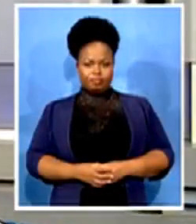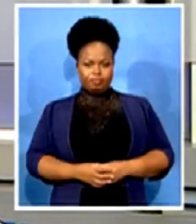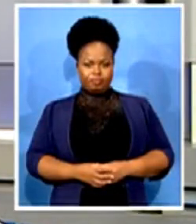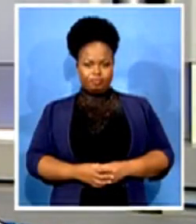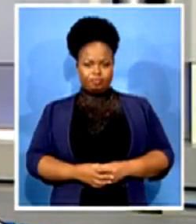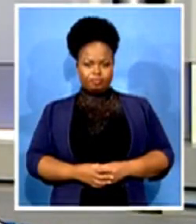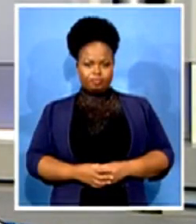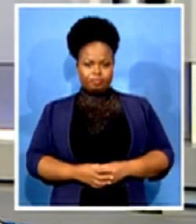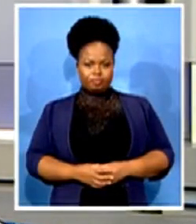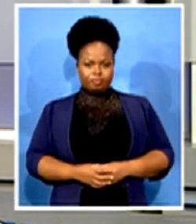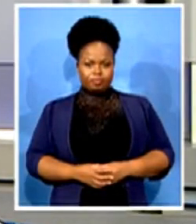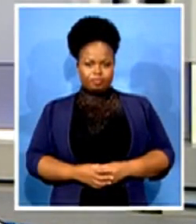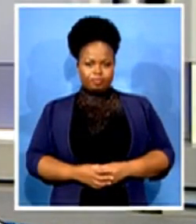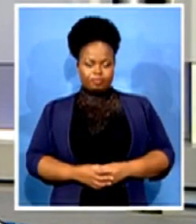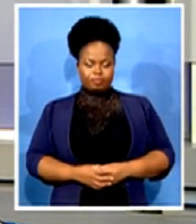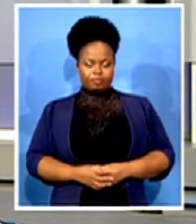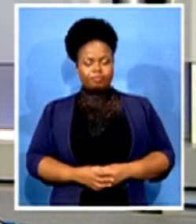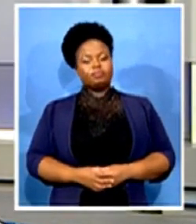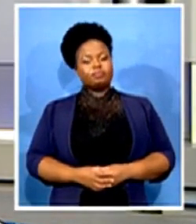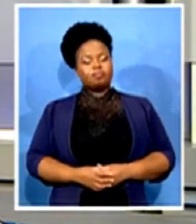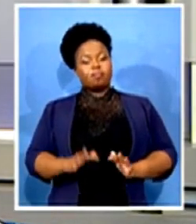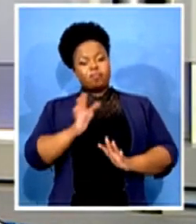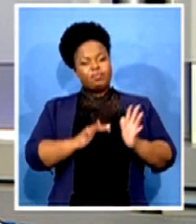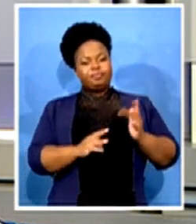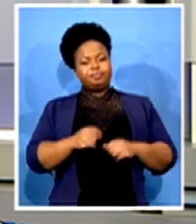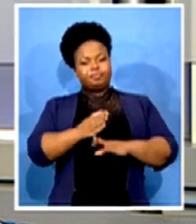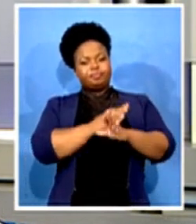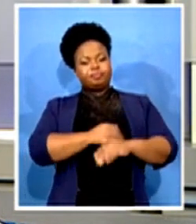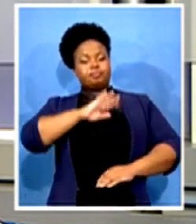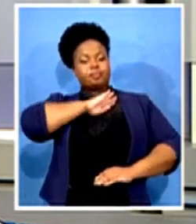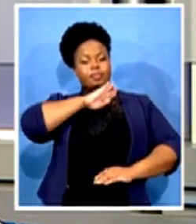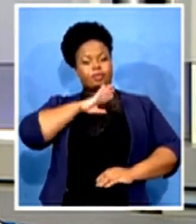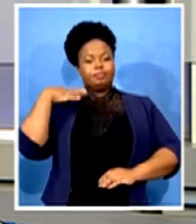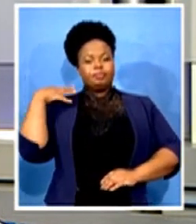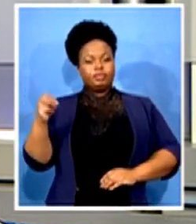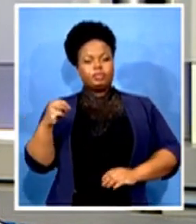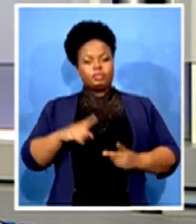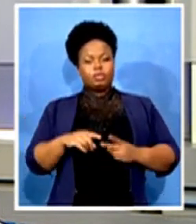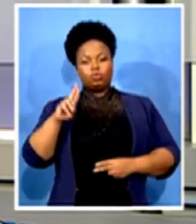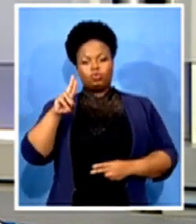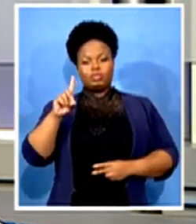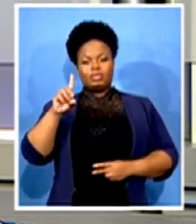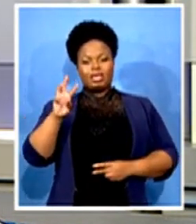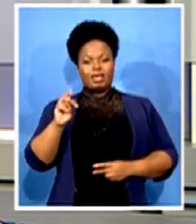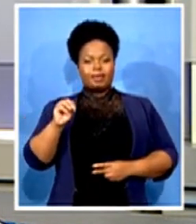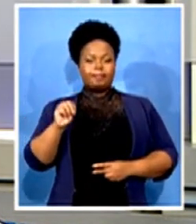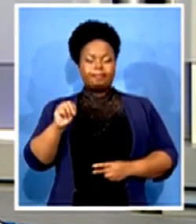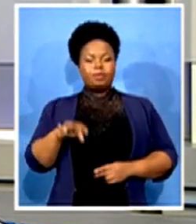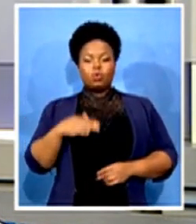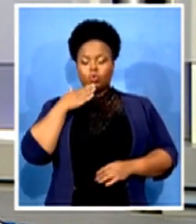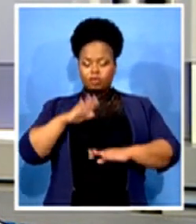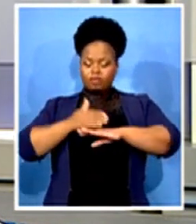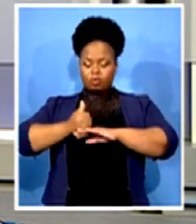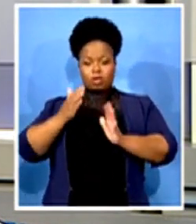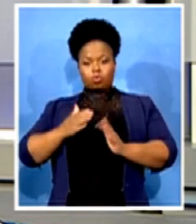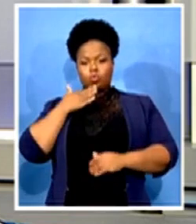Well, the story leads. Former Deputy Defence Minister and one of the United Democratic Front's founders, Mluleki George, has passed away. George